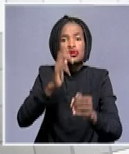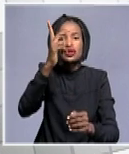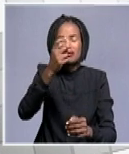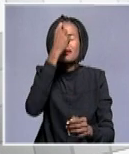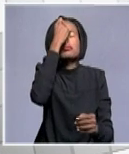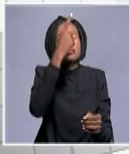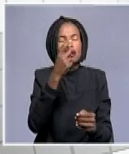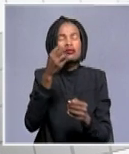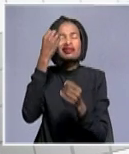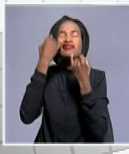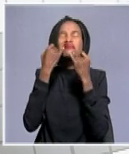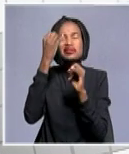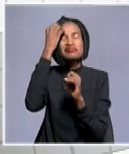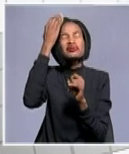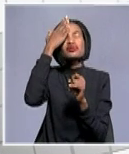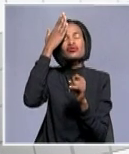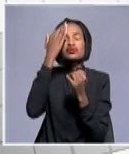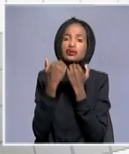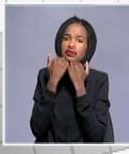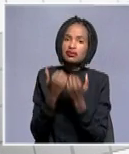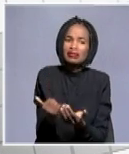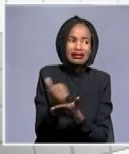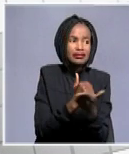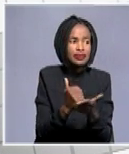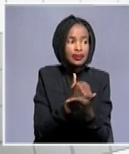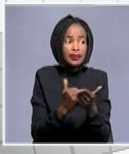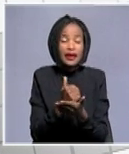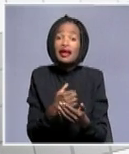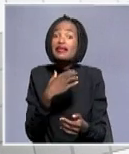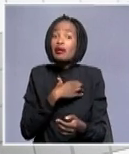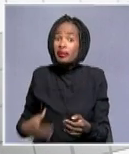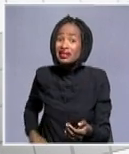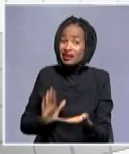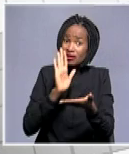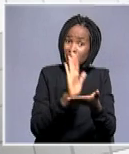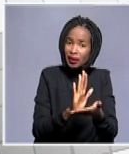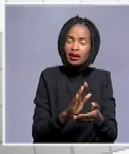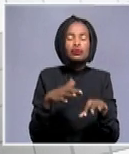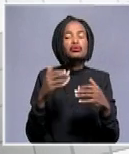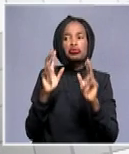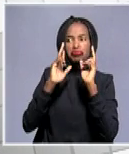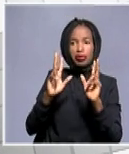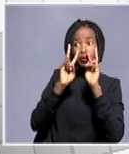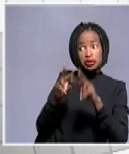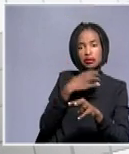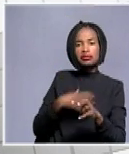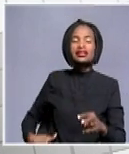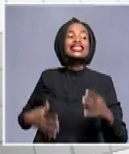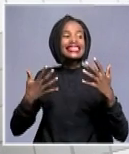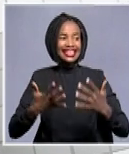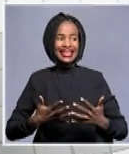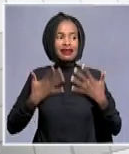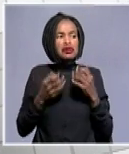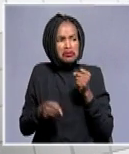guess it just needed some political support as well. So I have been speaking to the people. Many of them are optimistic.